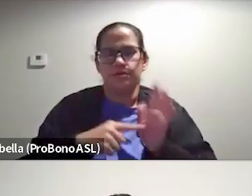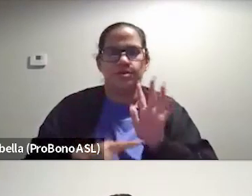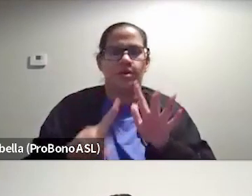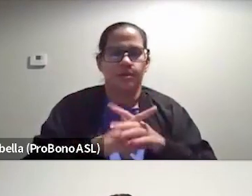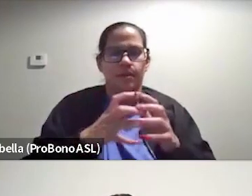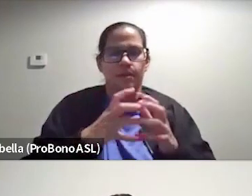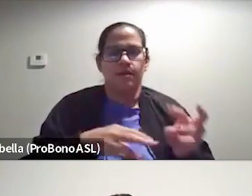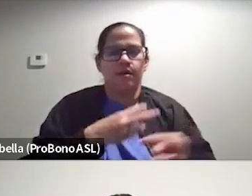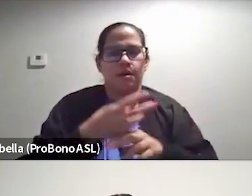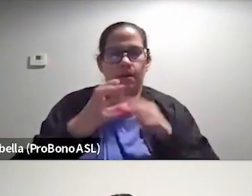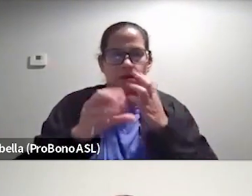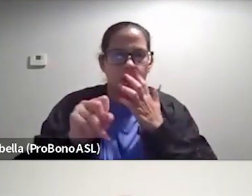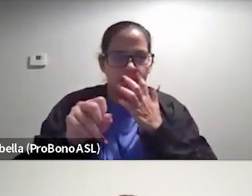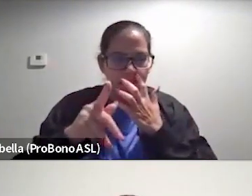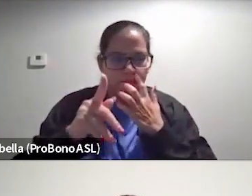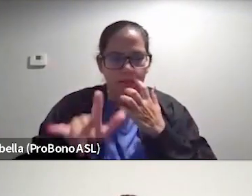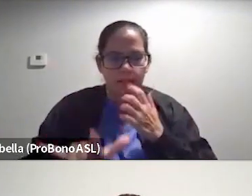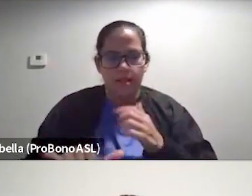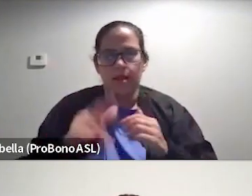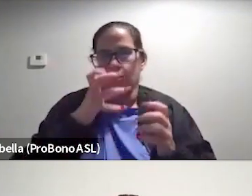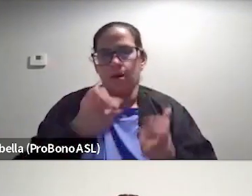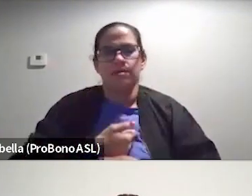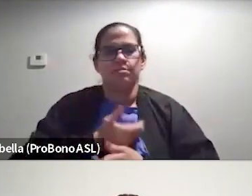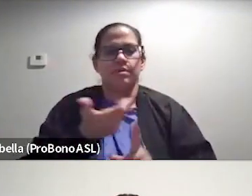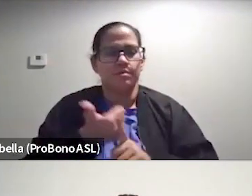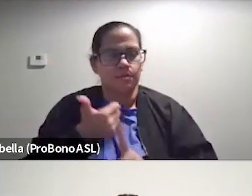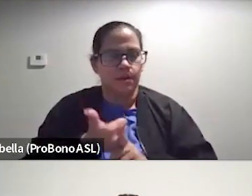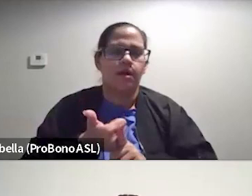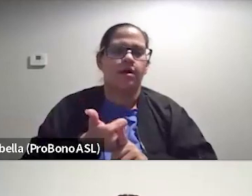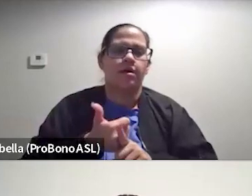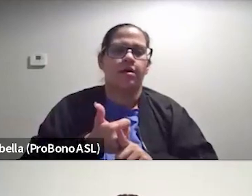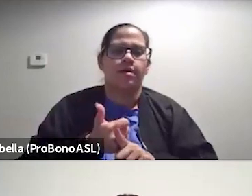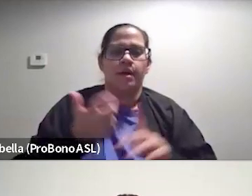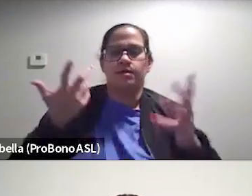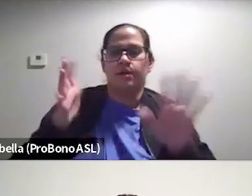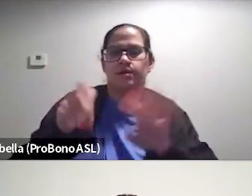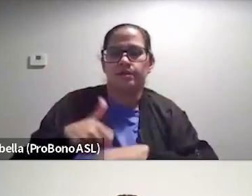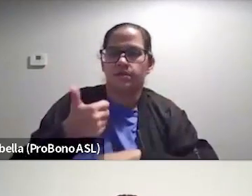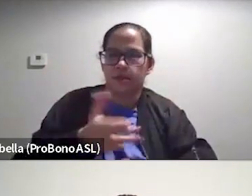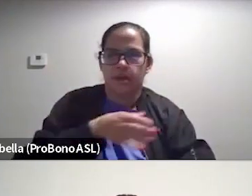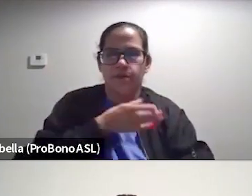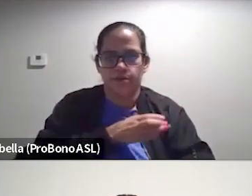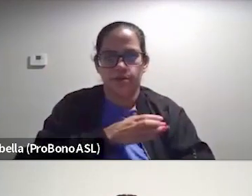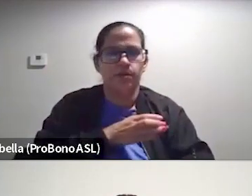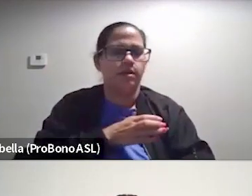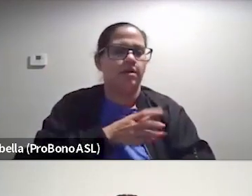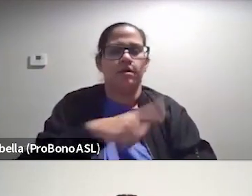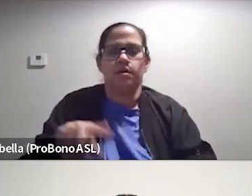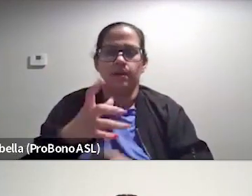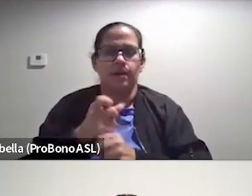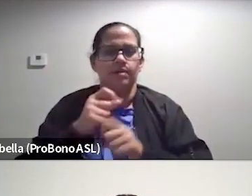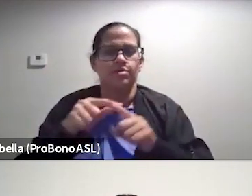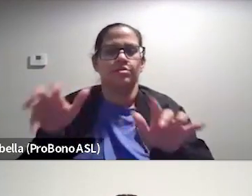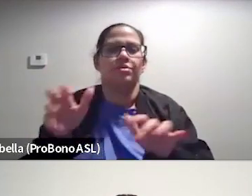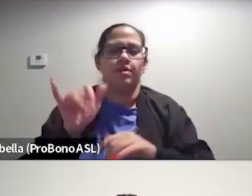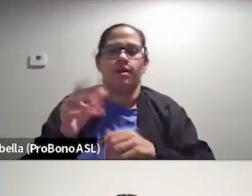lot in the world of cosplay. noticed that people who want to express themselves as existing characters, um, everybody else gets to do